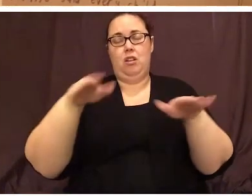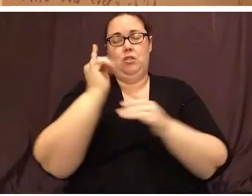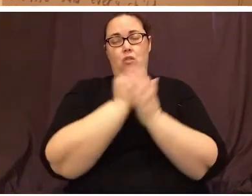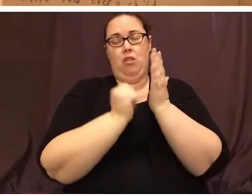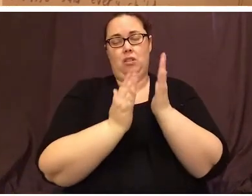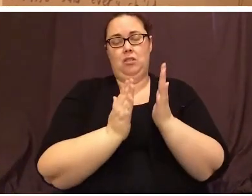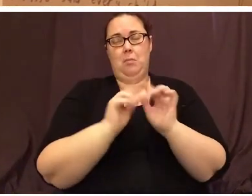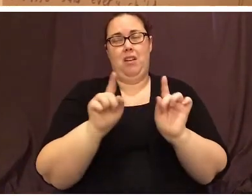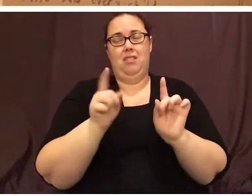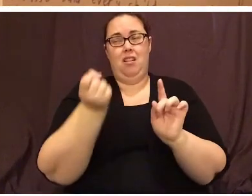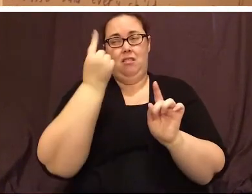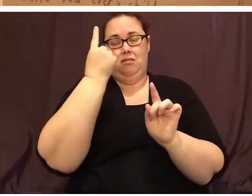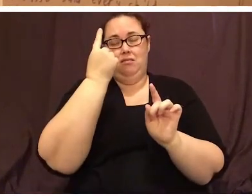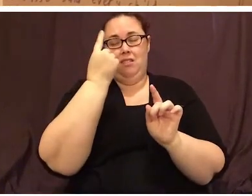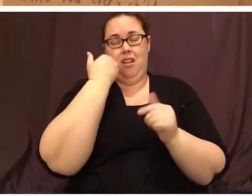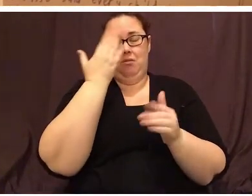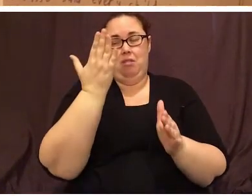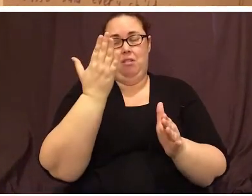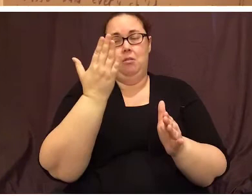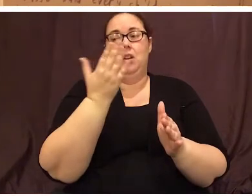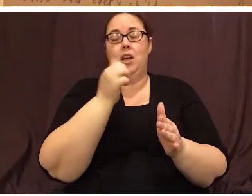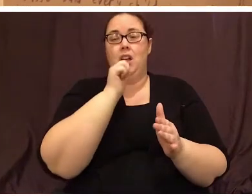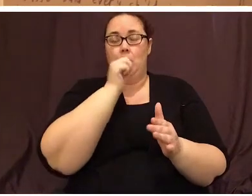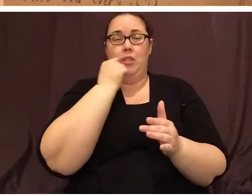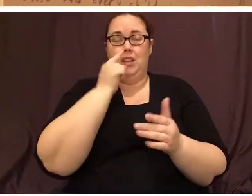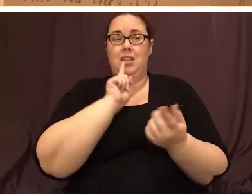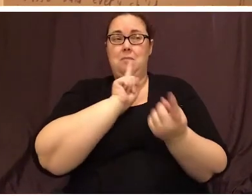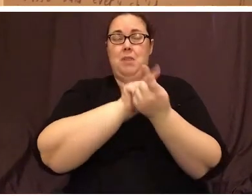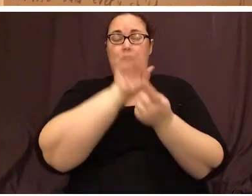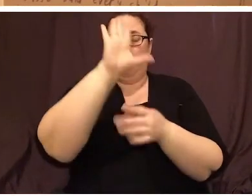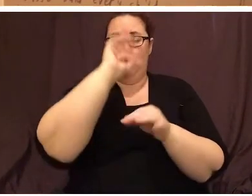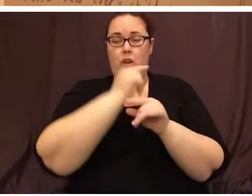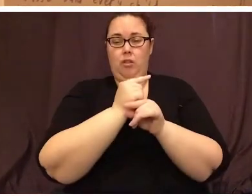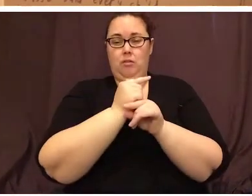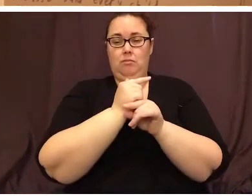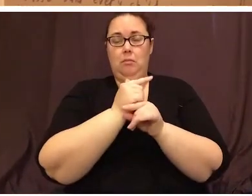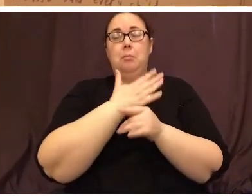Please rescue me. Your desperate friend. Big, chunky, toddler crown.